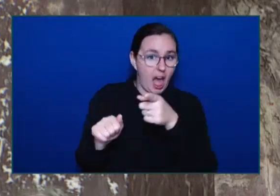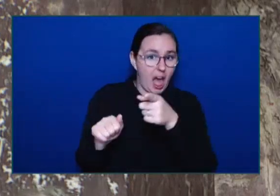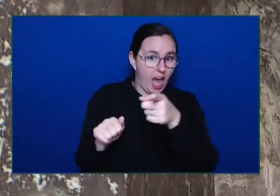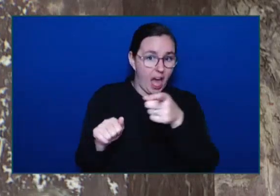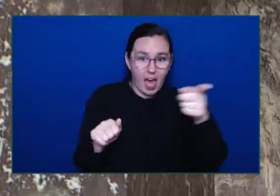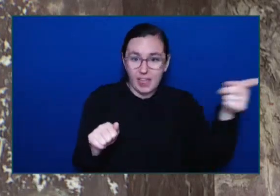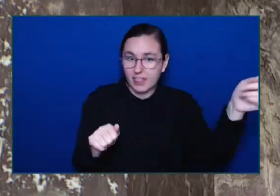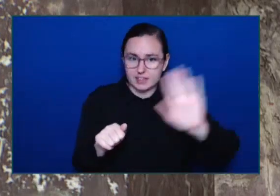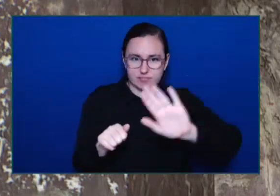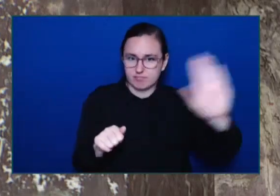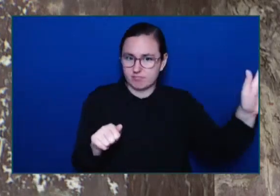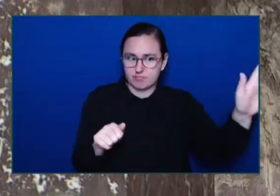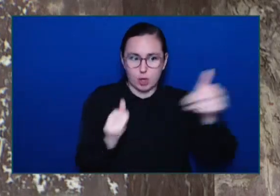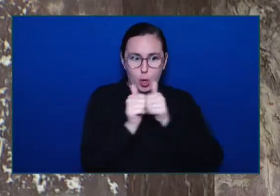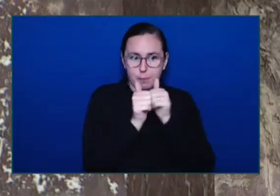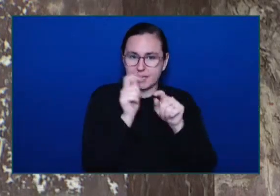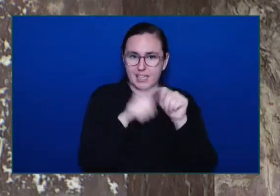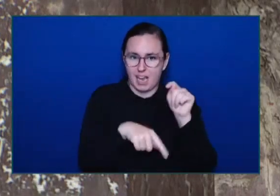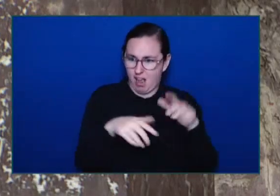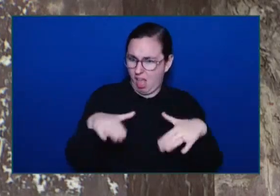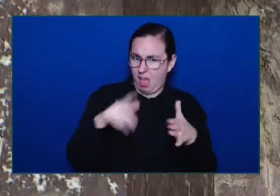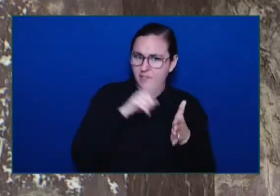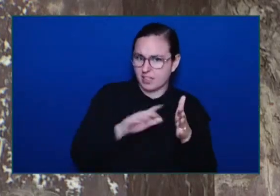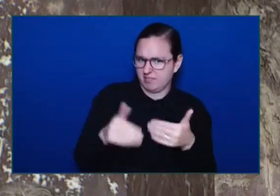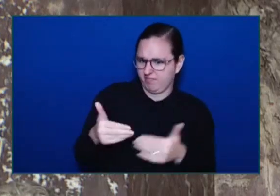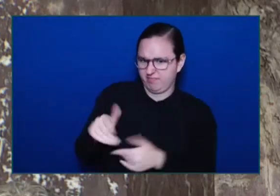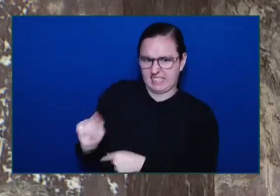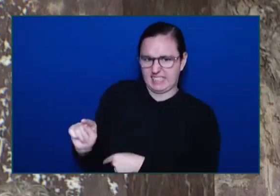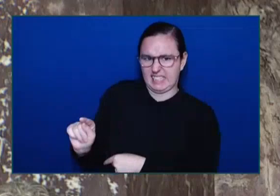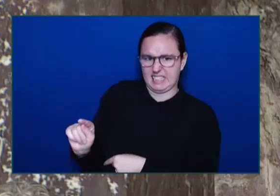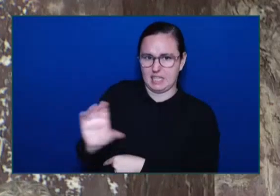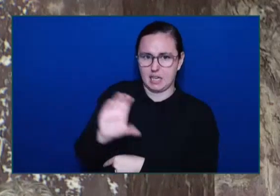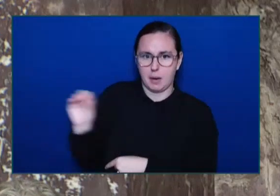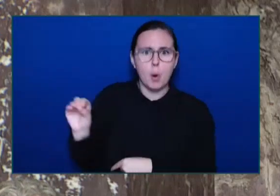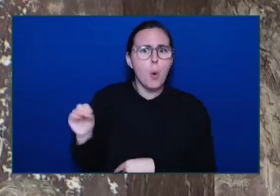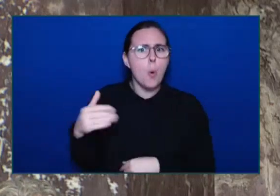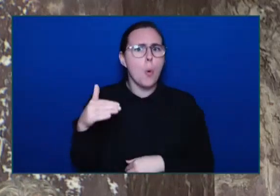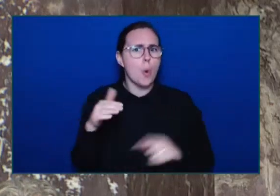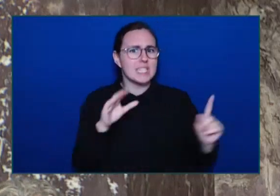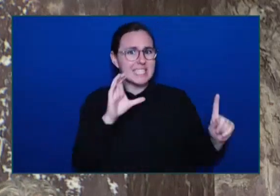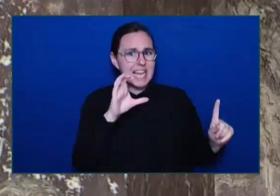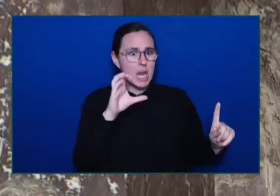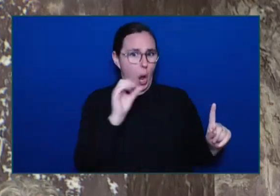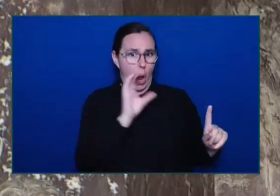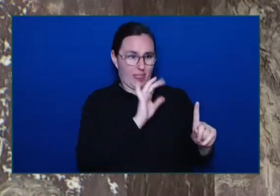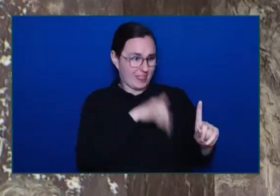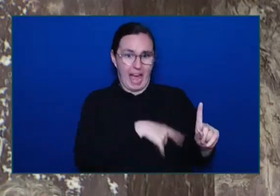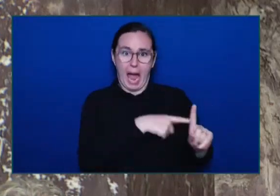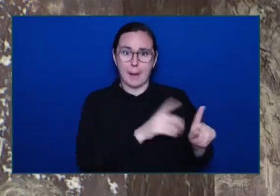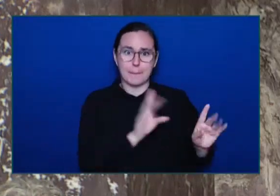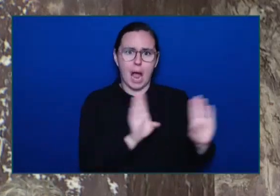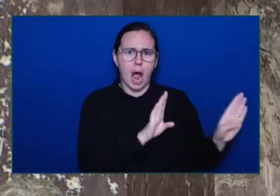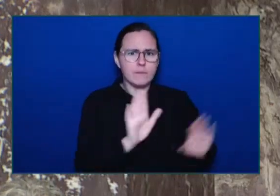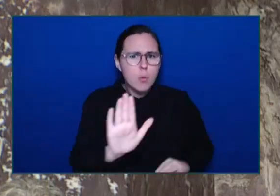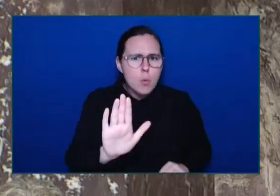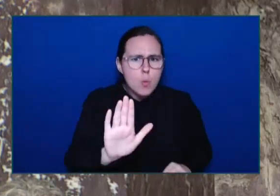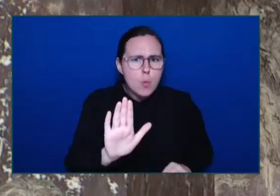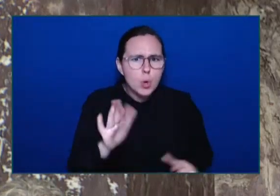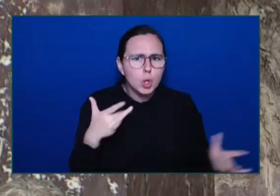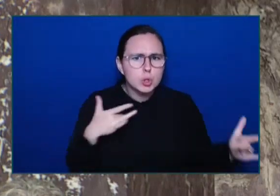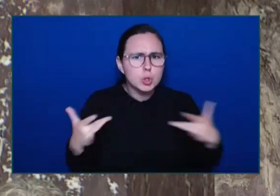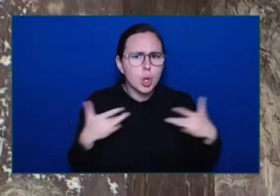Are just as alarming to us As they are to the members across the way But that is why It was vitally important Honourable Speaker Members